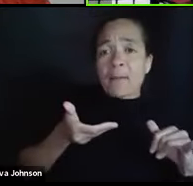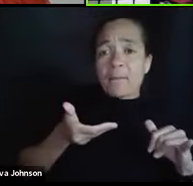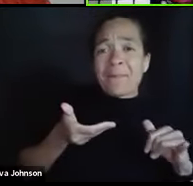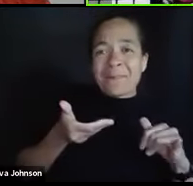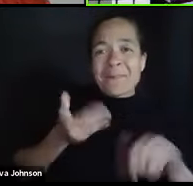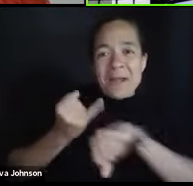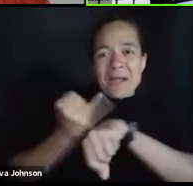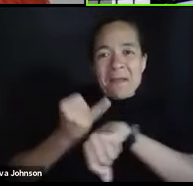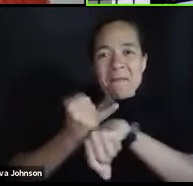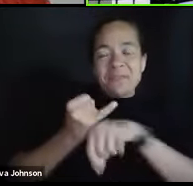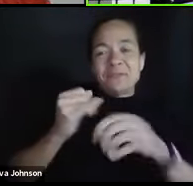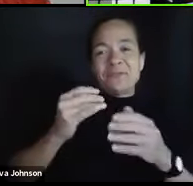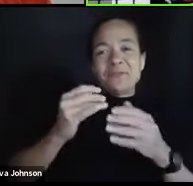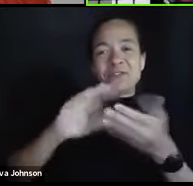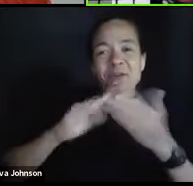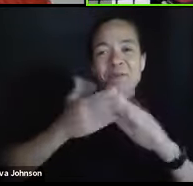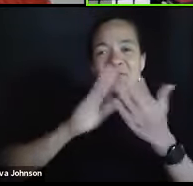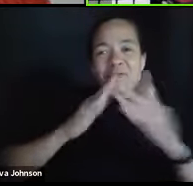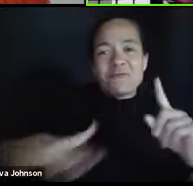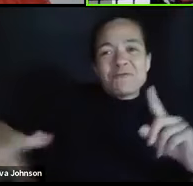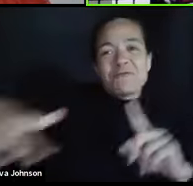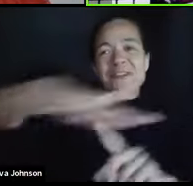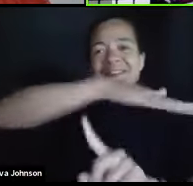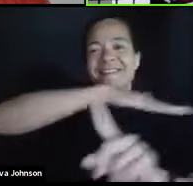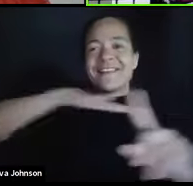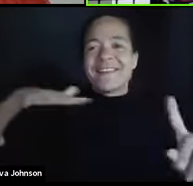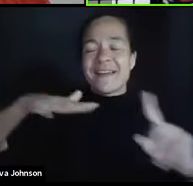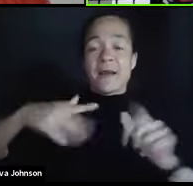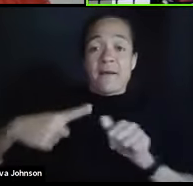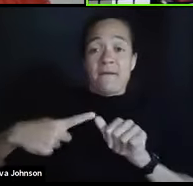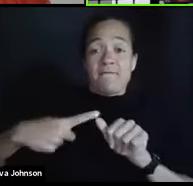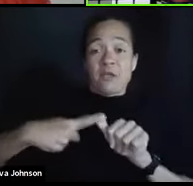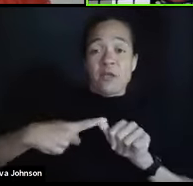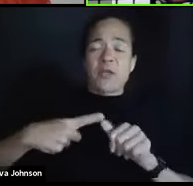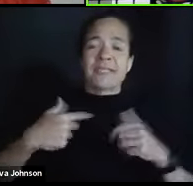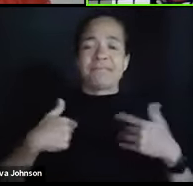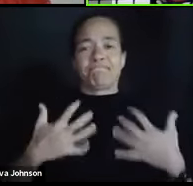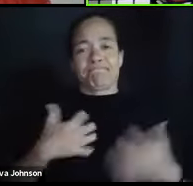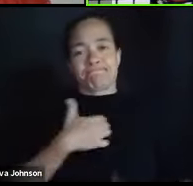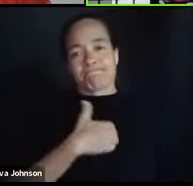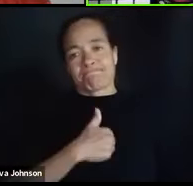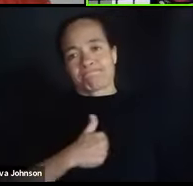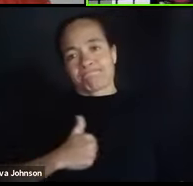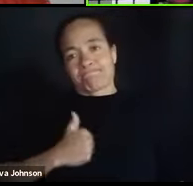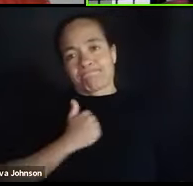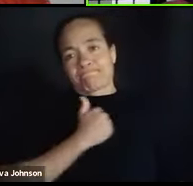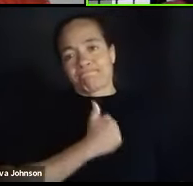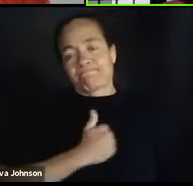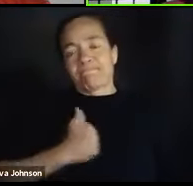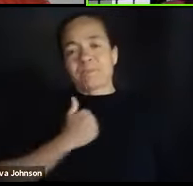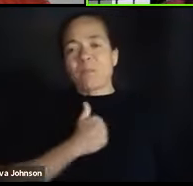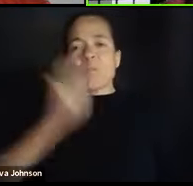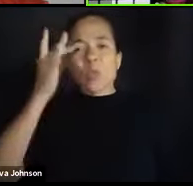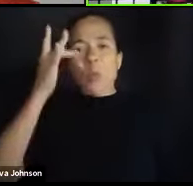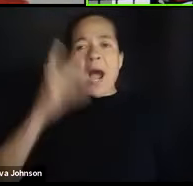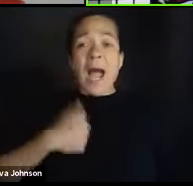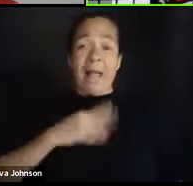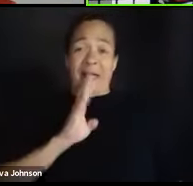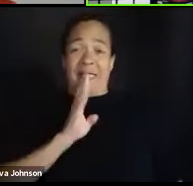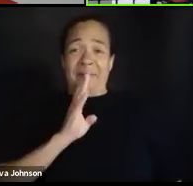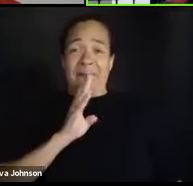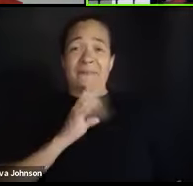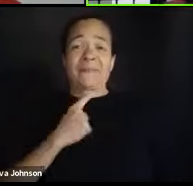community. First thing I want to do is to apologize for the raspiness of my voice.